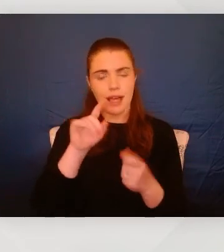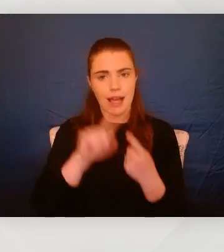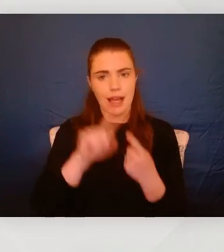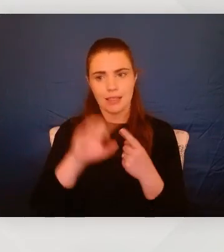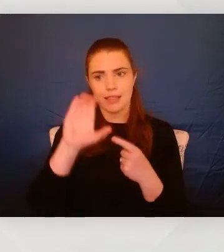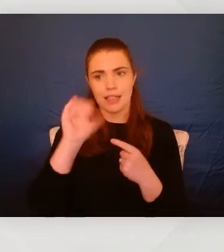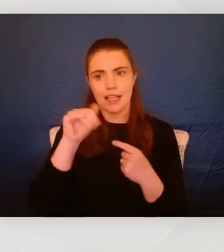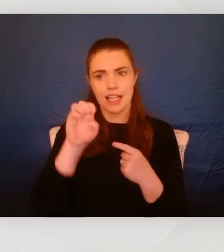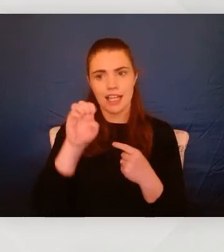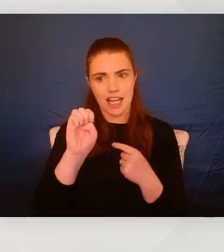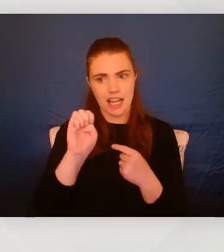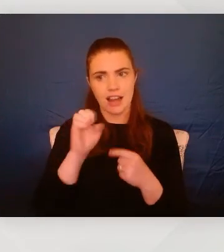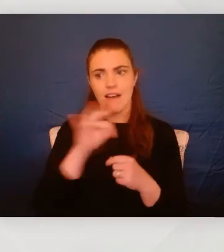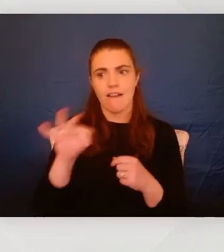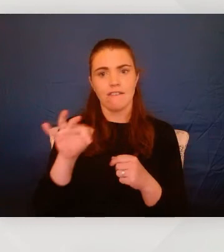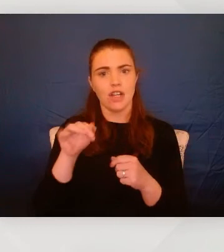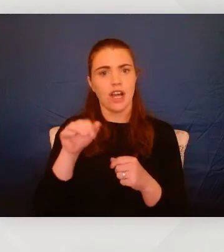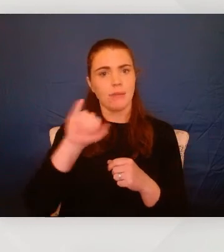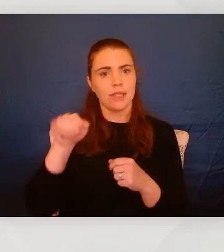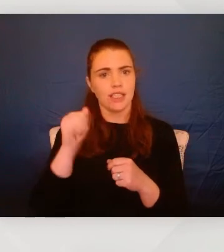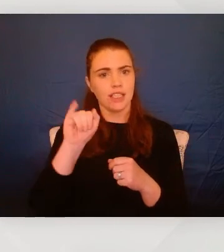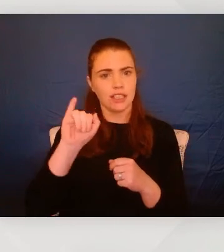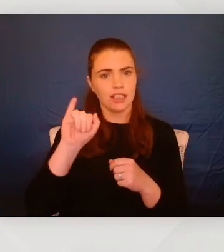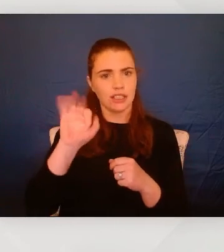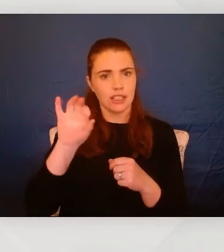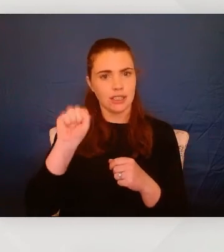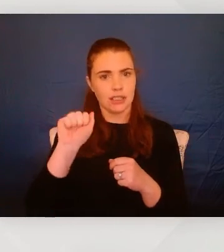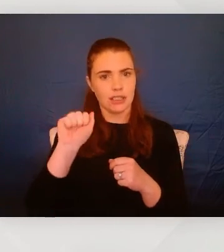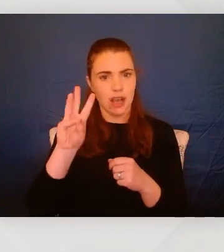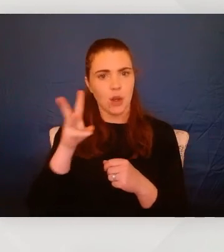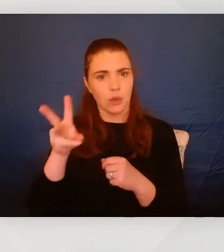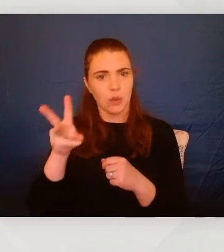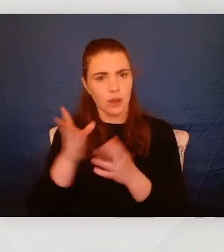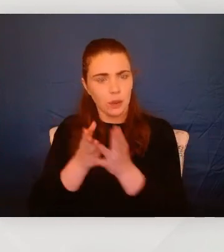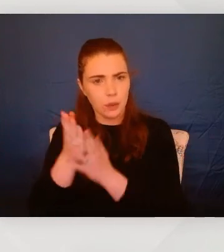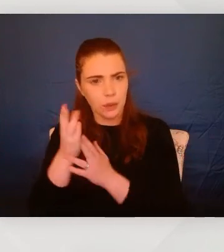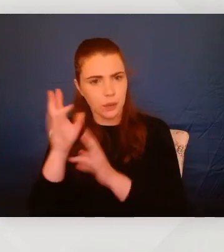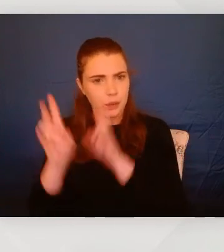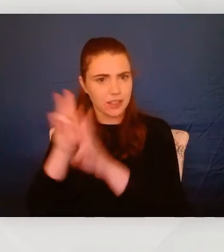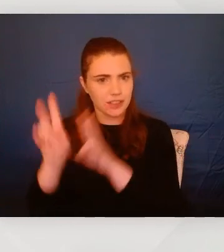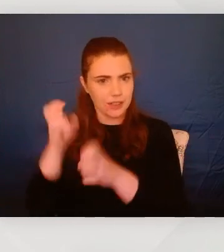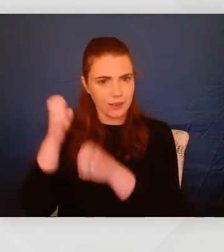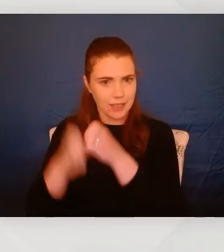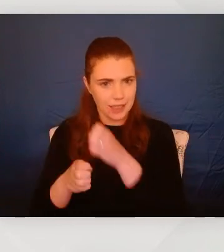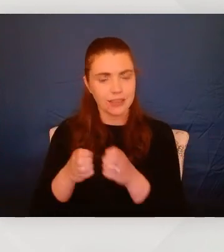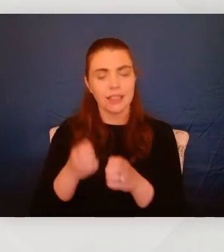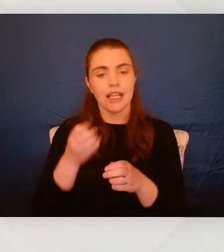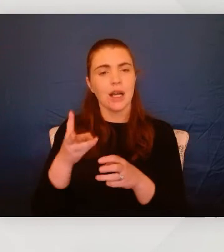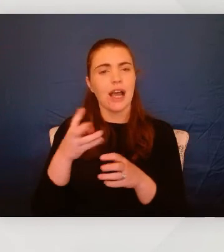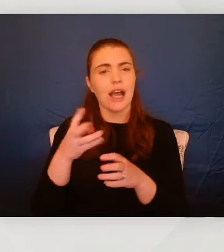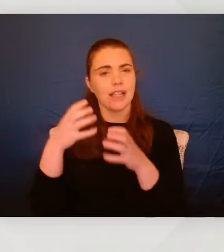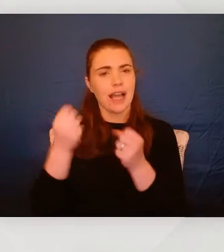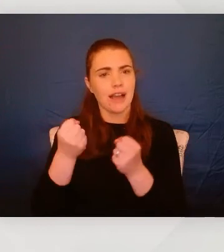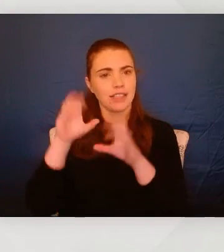be moderating the questions. Hi, Claire. So there is a chat function on the side. You can put your questions in there and we'll take